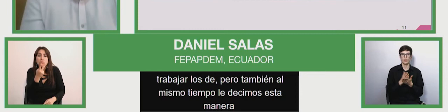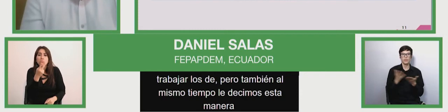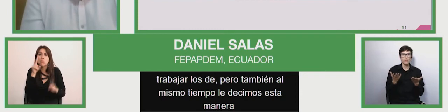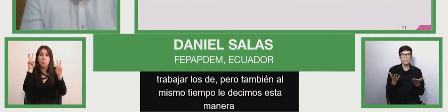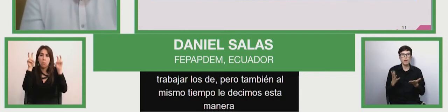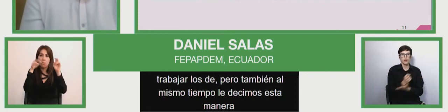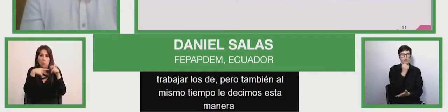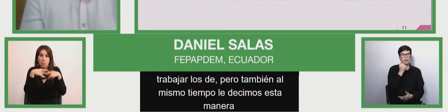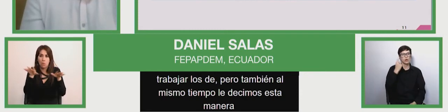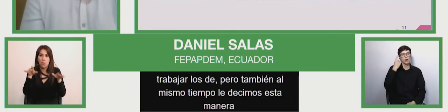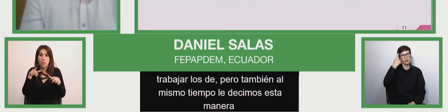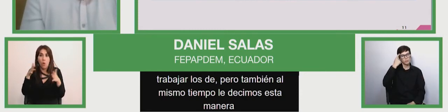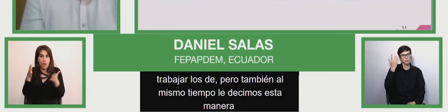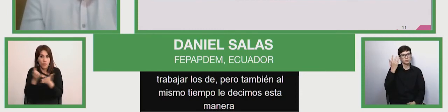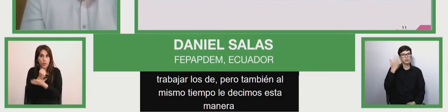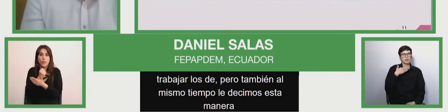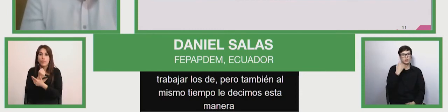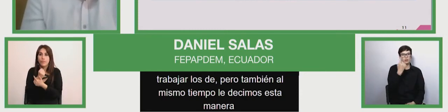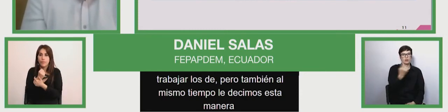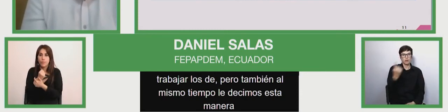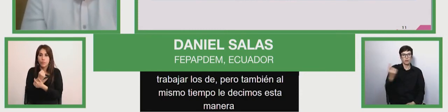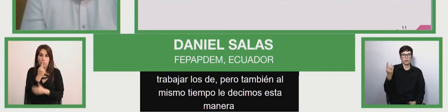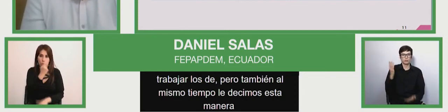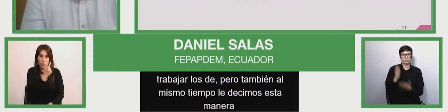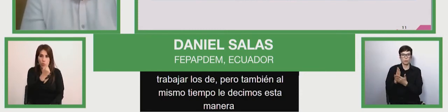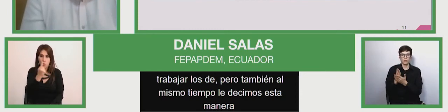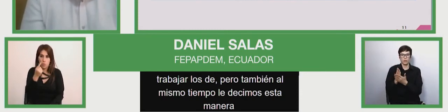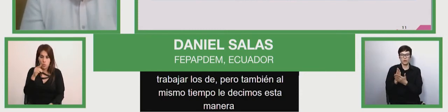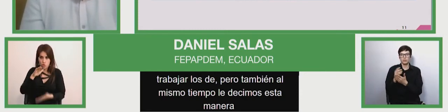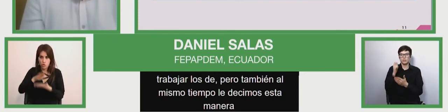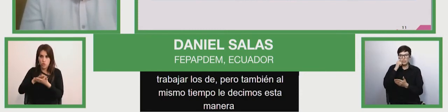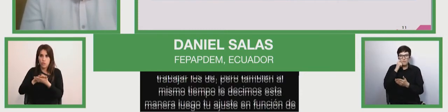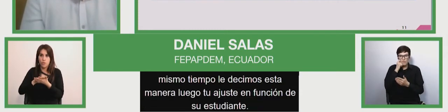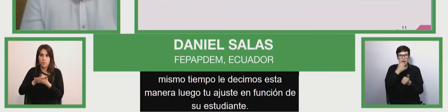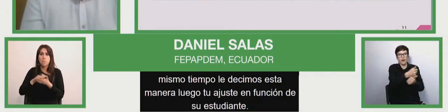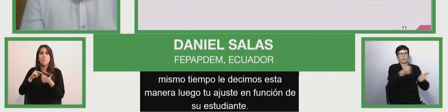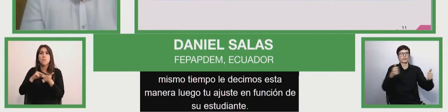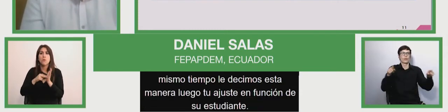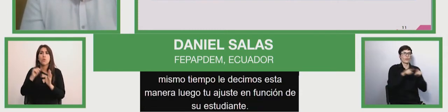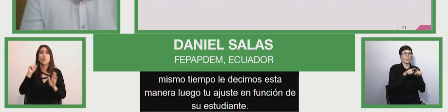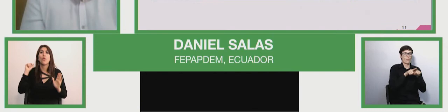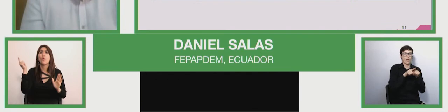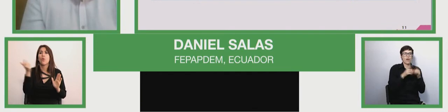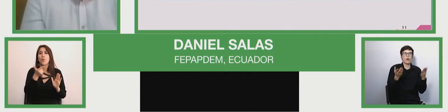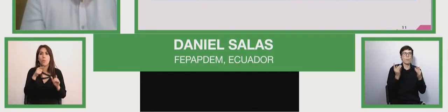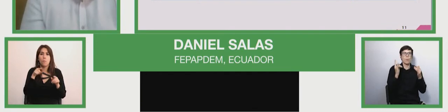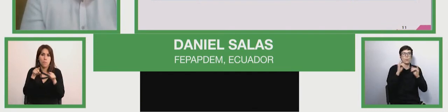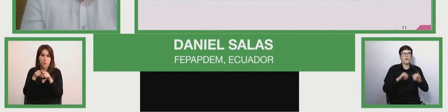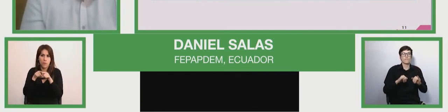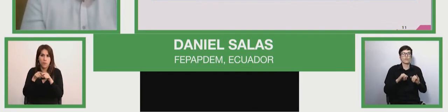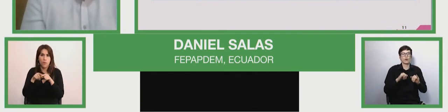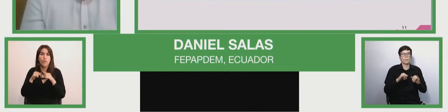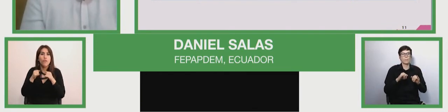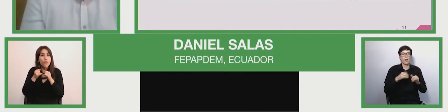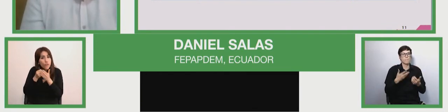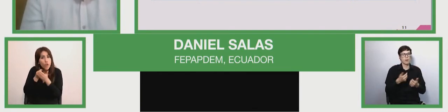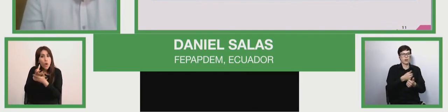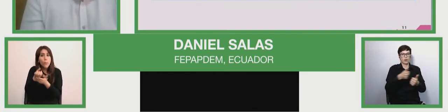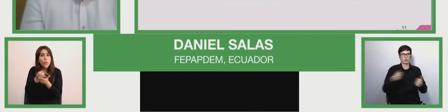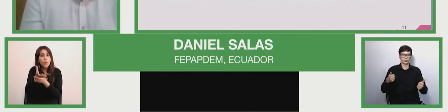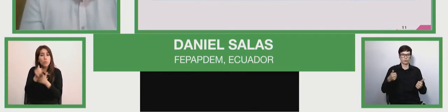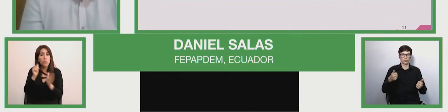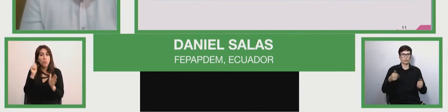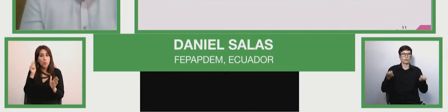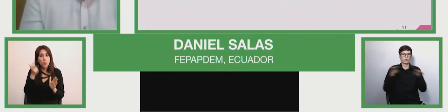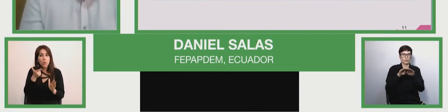states stating that what you have to do with this student you have to do with everybody and that's a model universal model which we